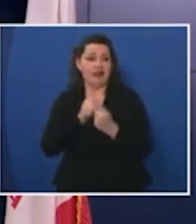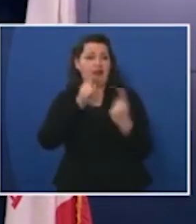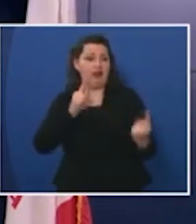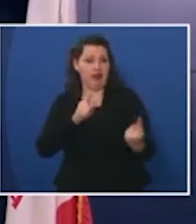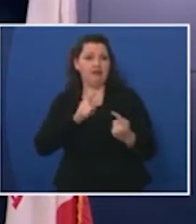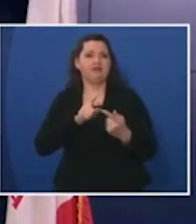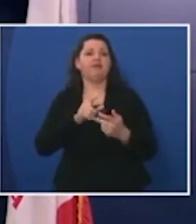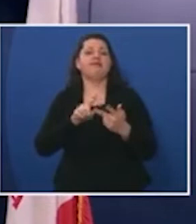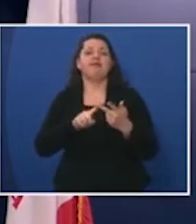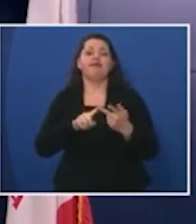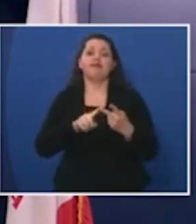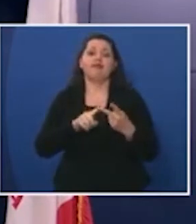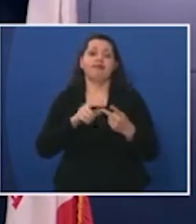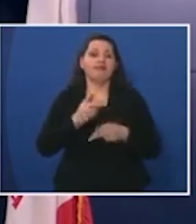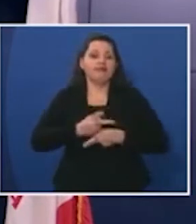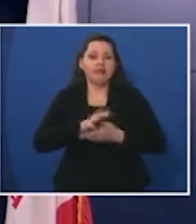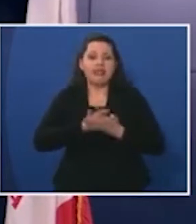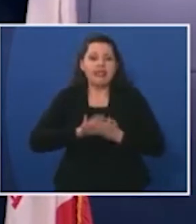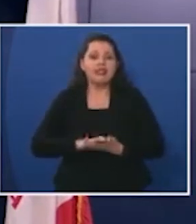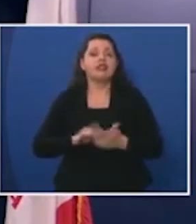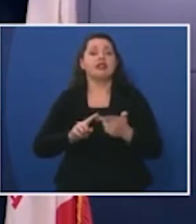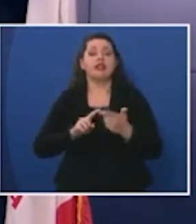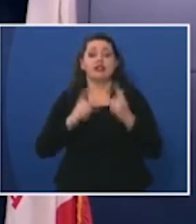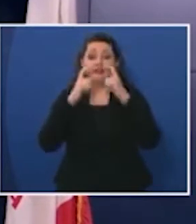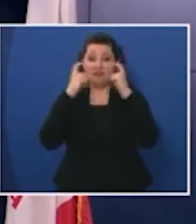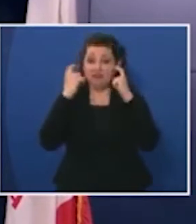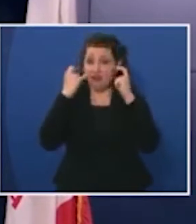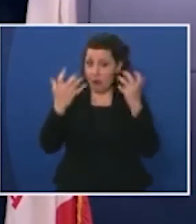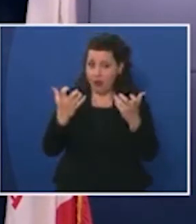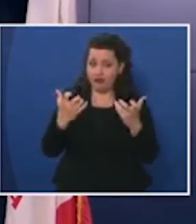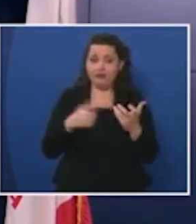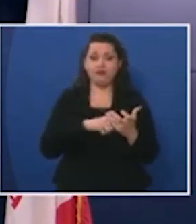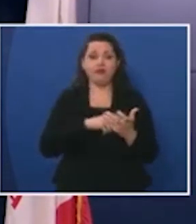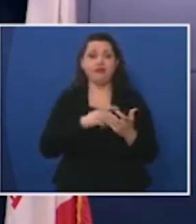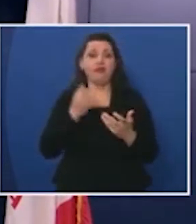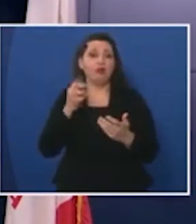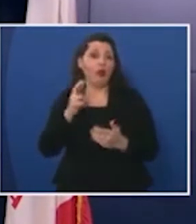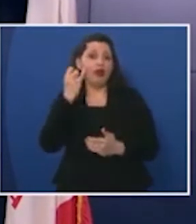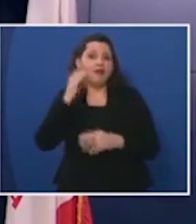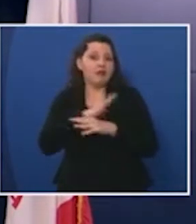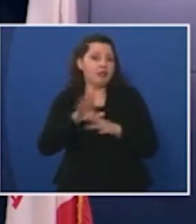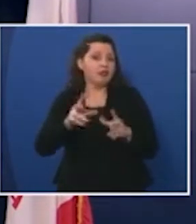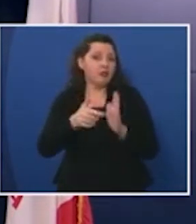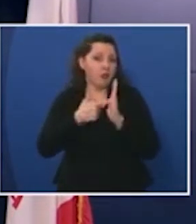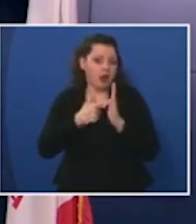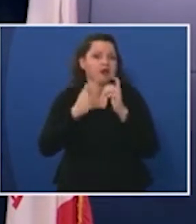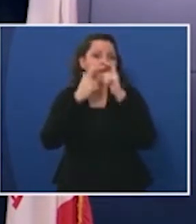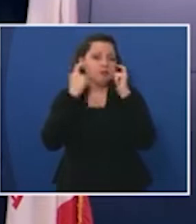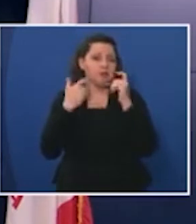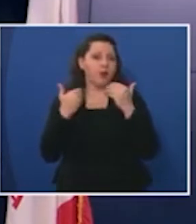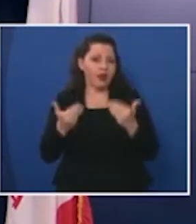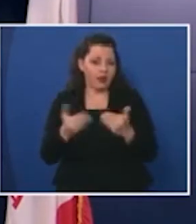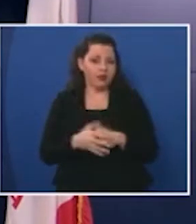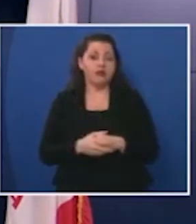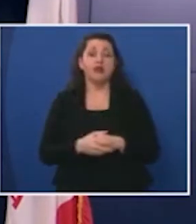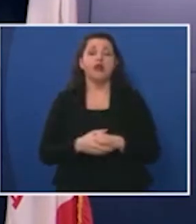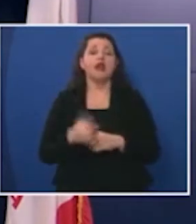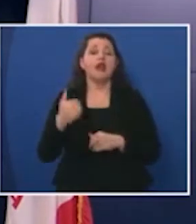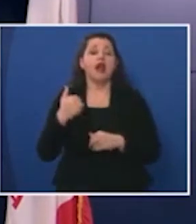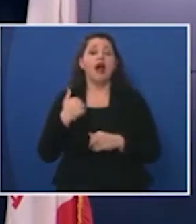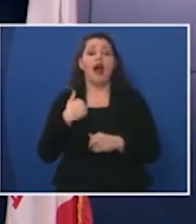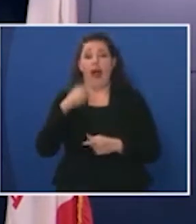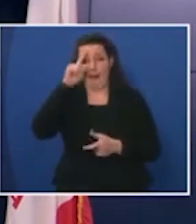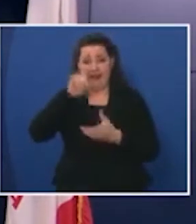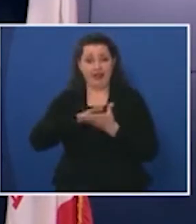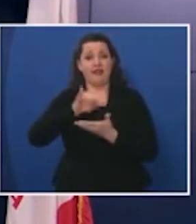wearing a face mask in public if you choose or if it's required by a business or other establishments I believe in